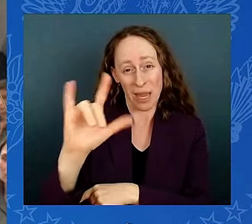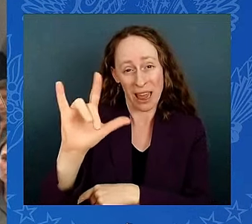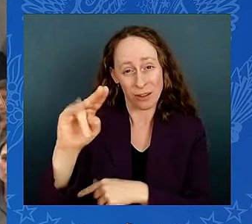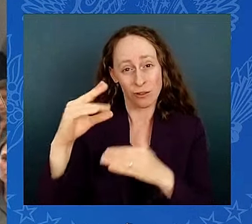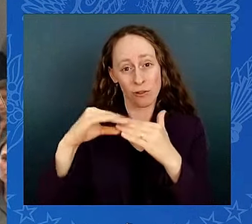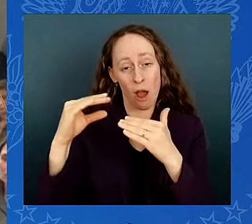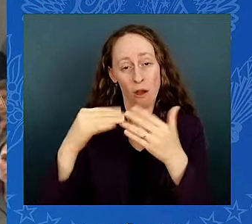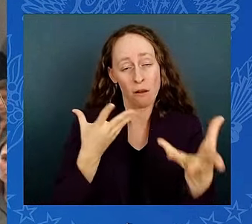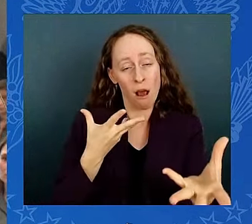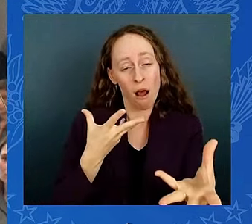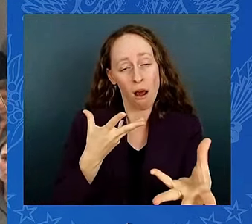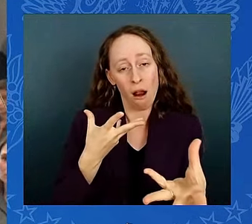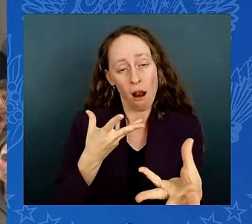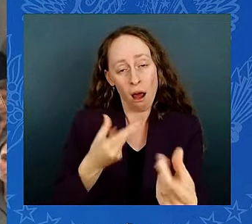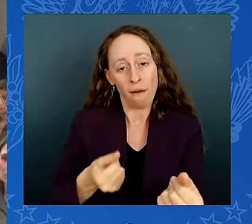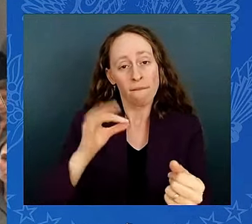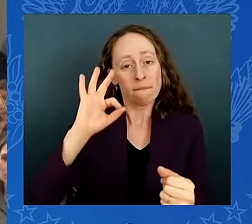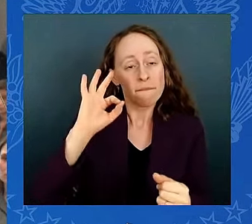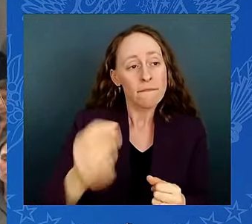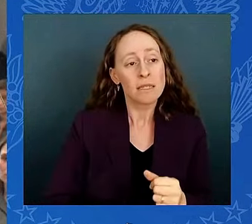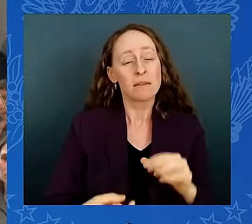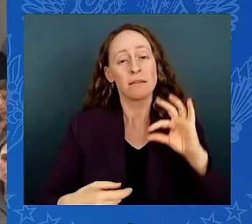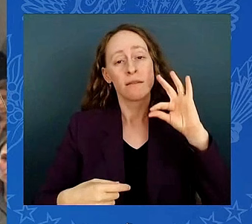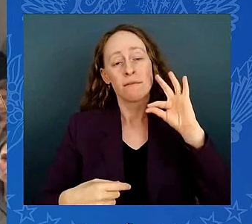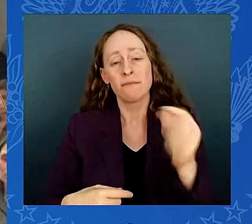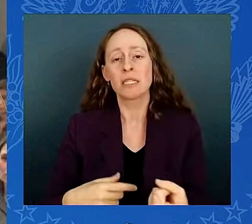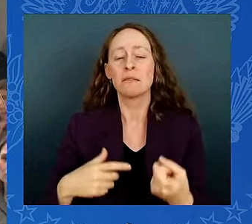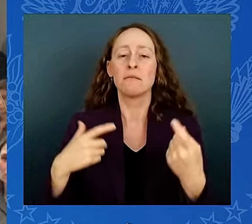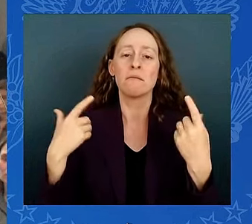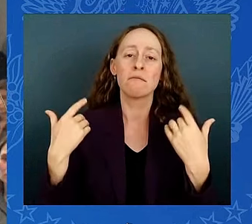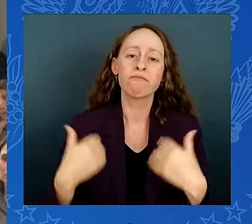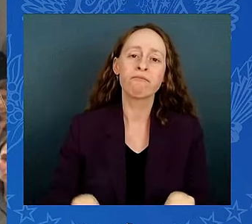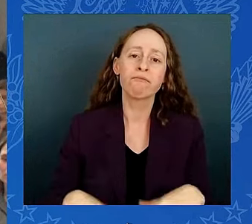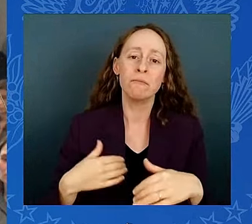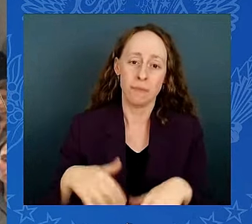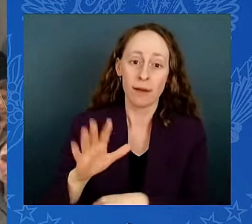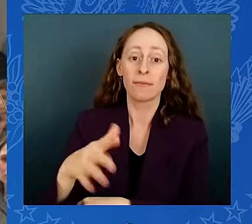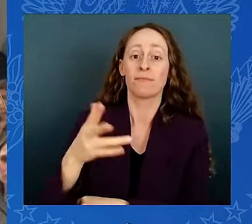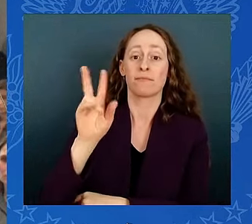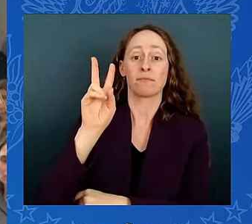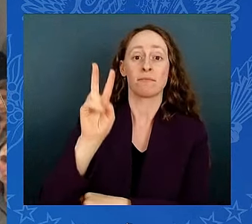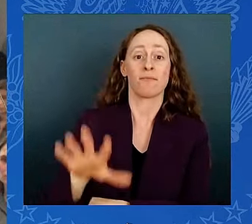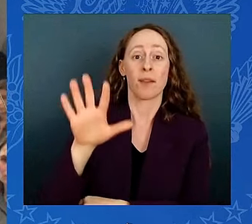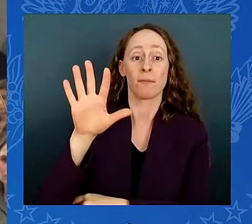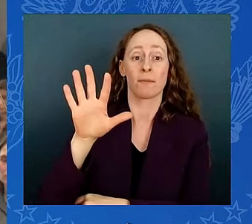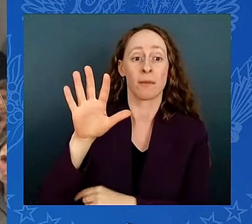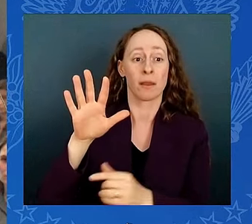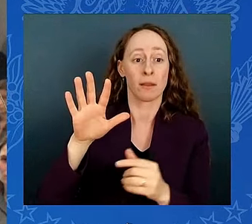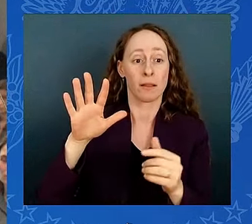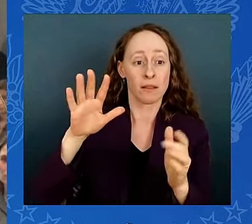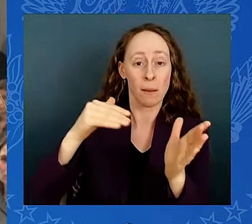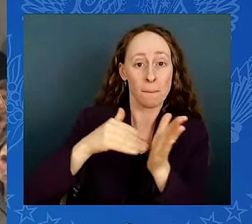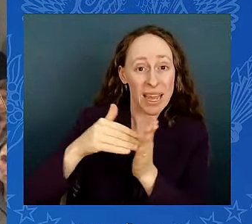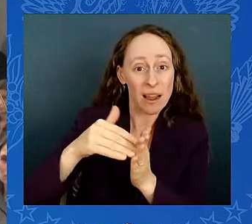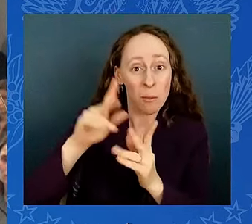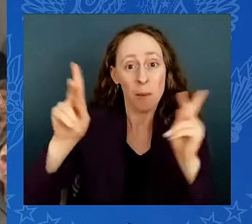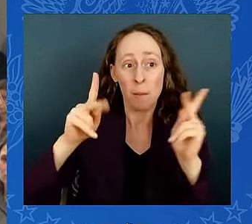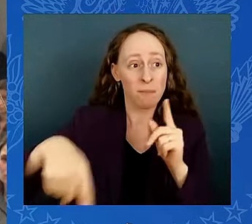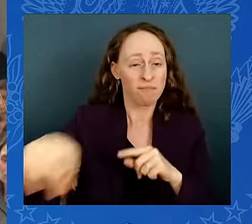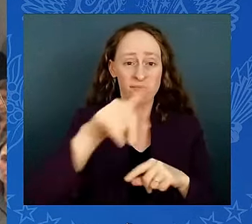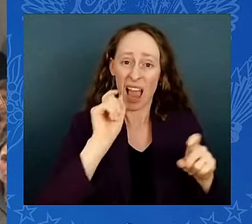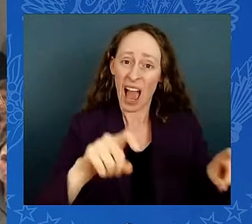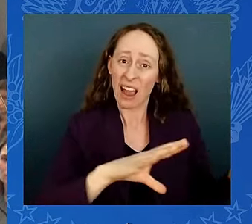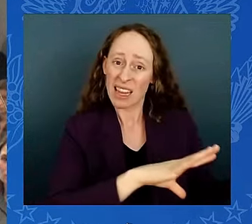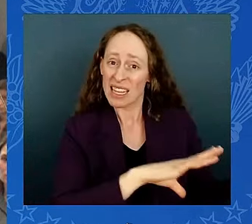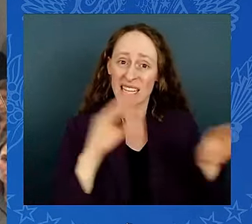They drove nearly 2.5 million people out of their homes from Hawaii to Vermont. These events also pose